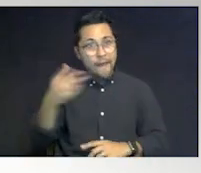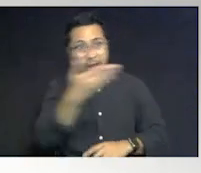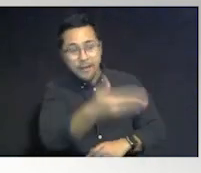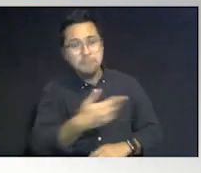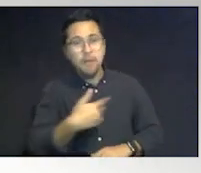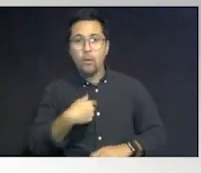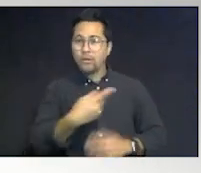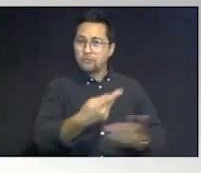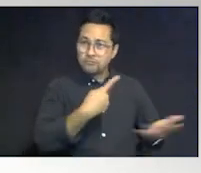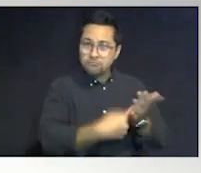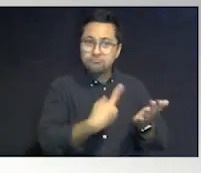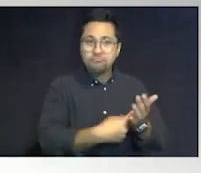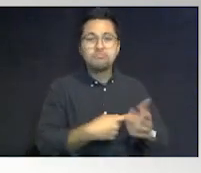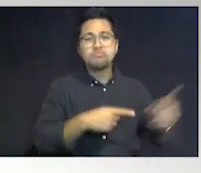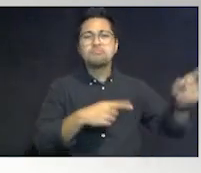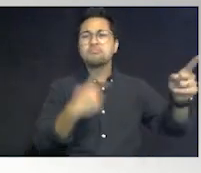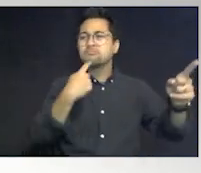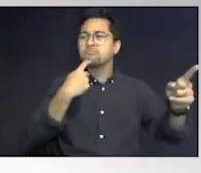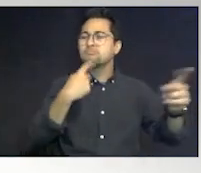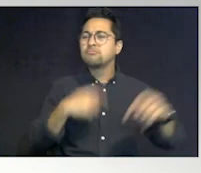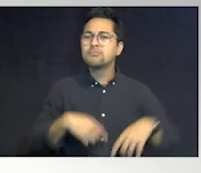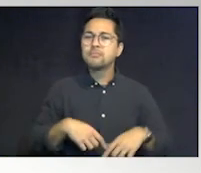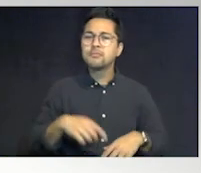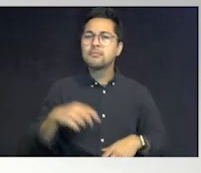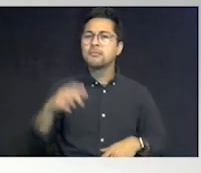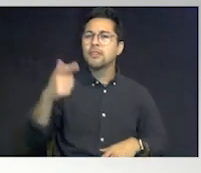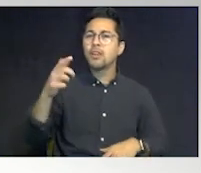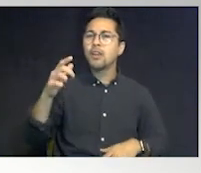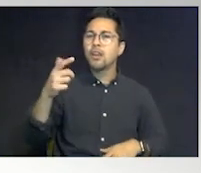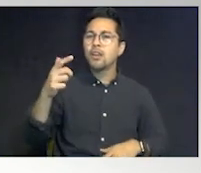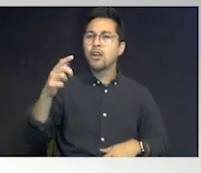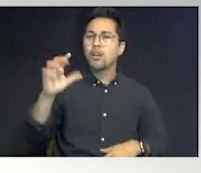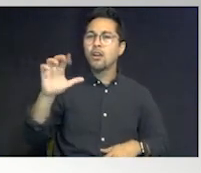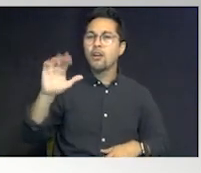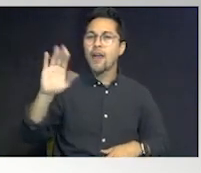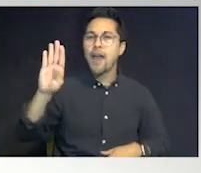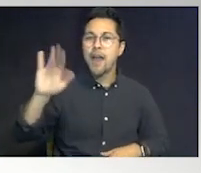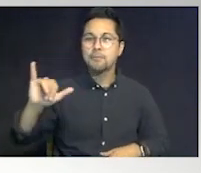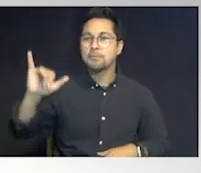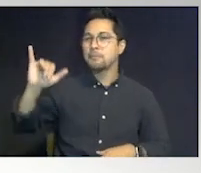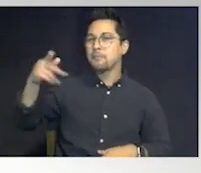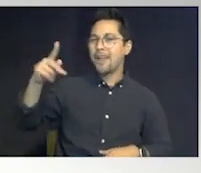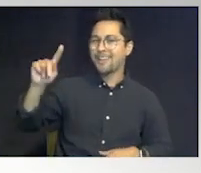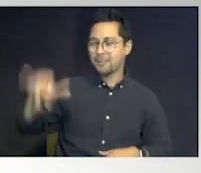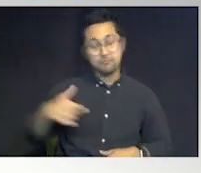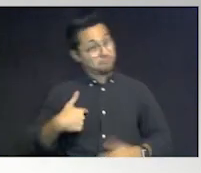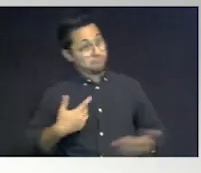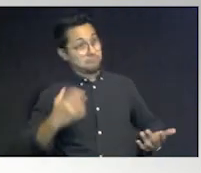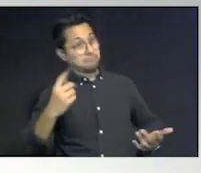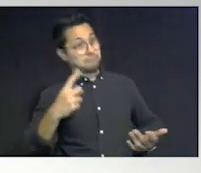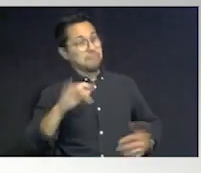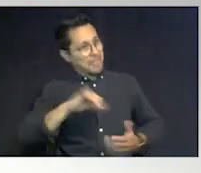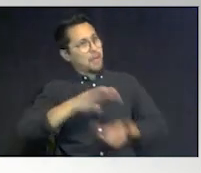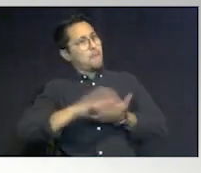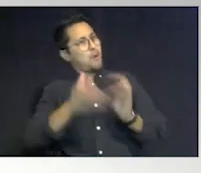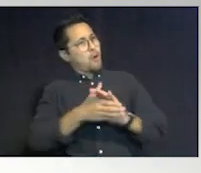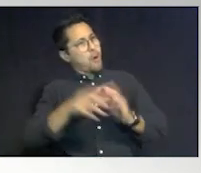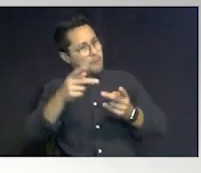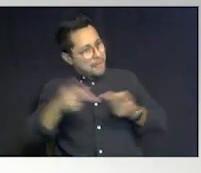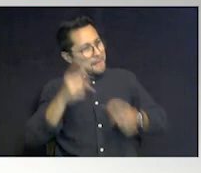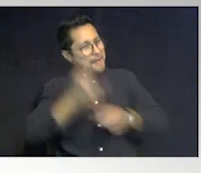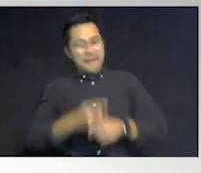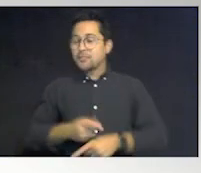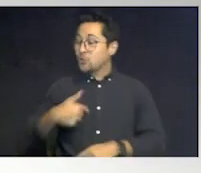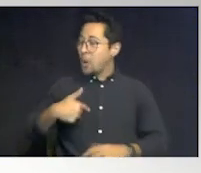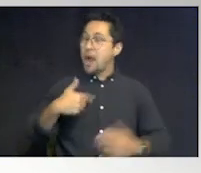we're talking about SpongeBob and he goes, Krabby Patty. I'm like, okay. Krabby Patty is that little burger joint. So I kept